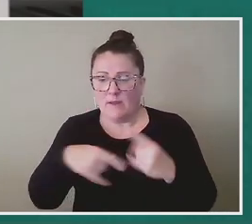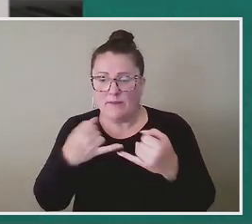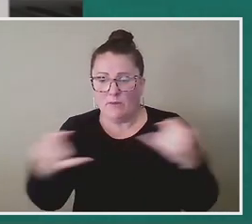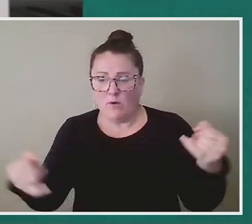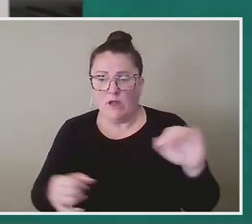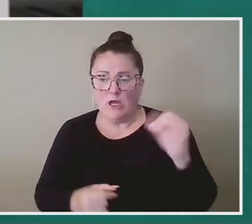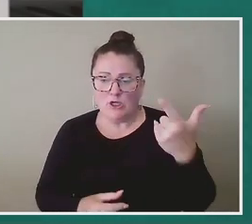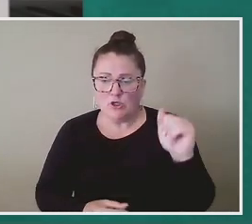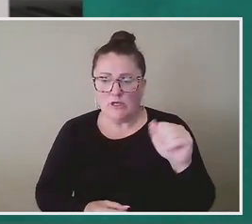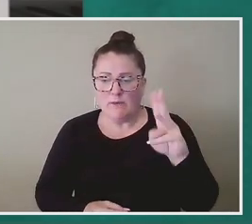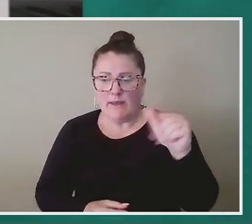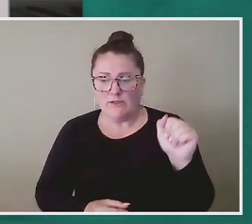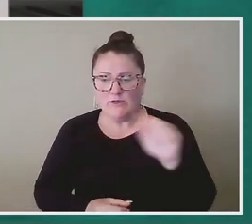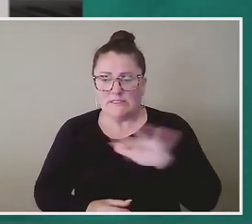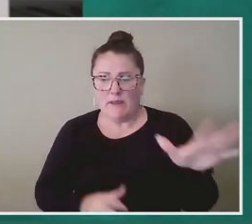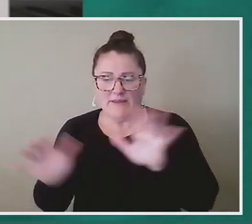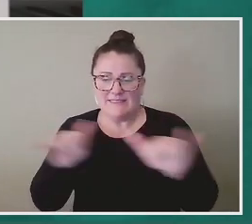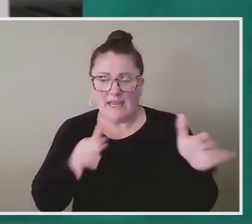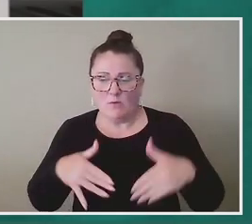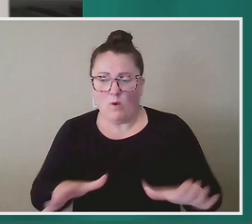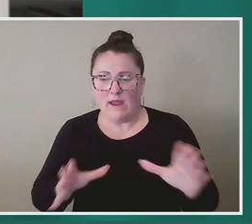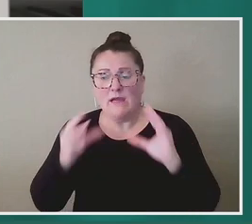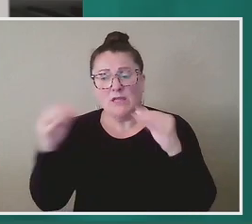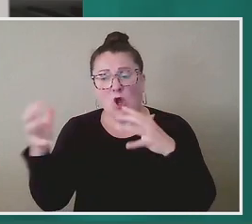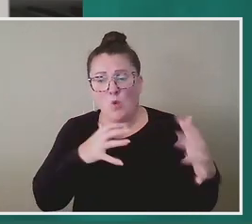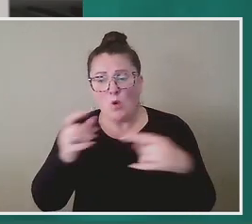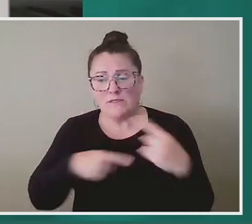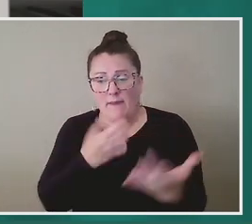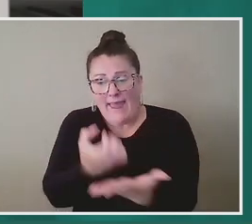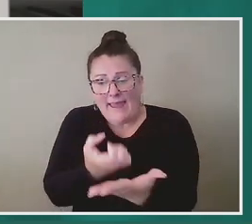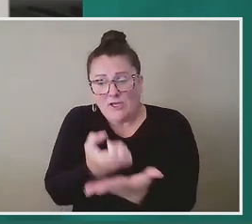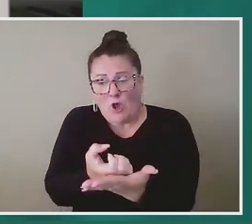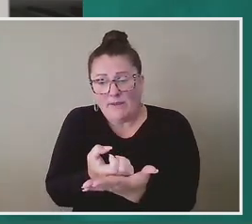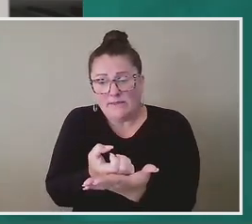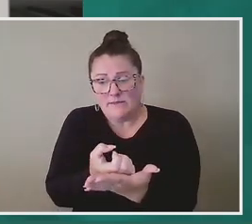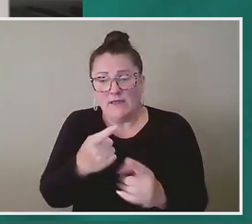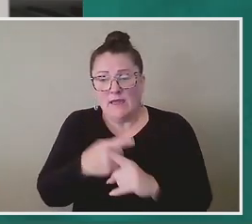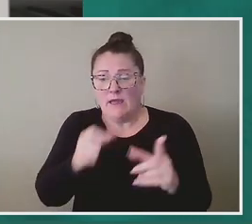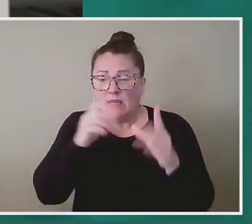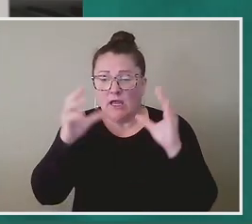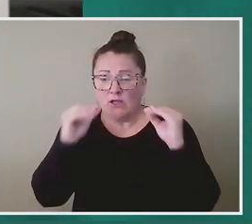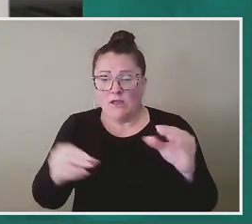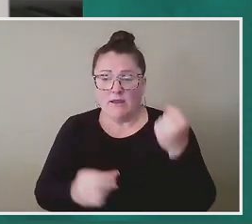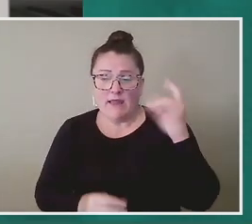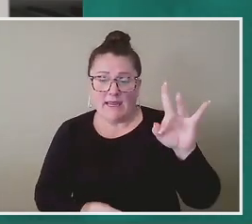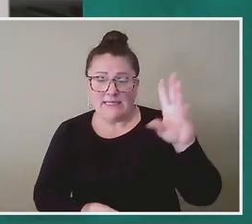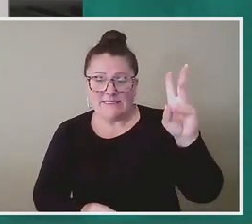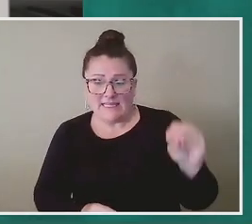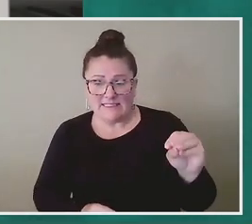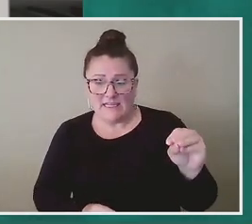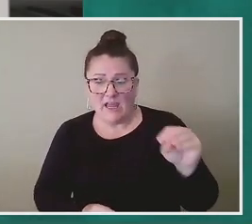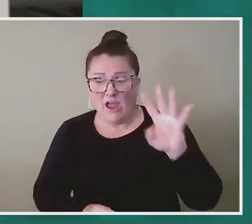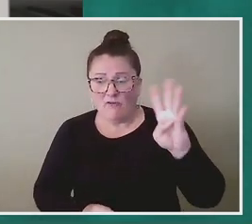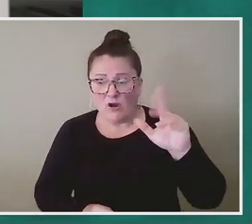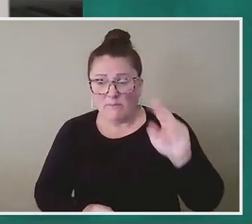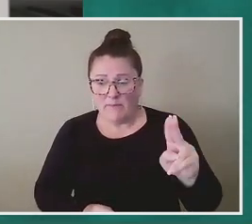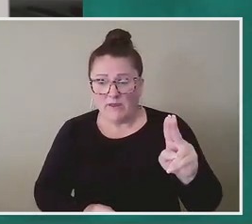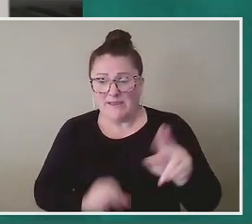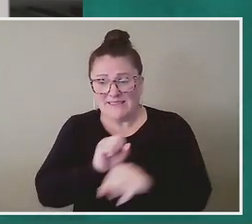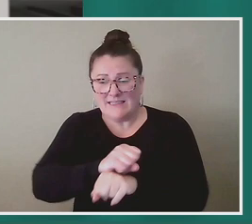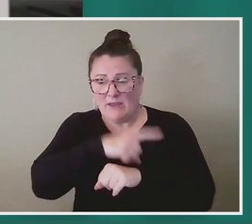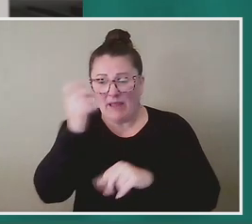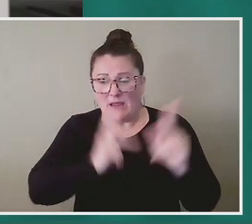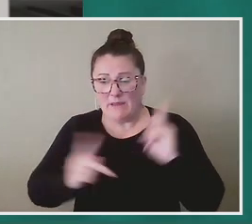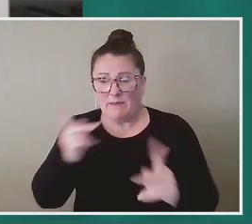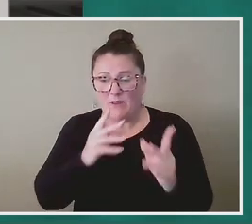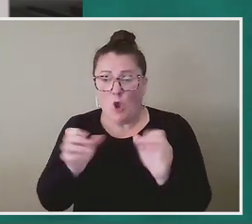exact same way. I was taught that the war was about economics, but I was never taught that in 1860, the four million enslaved black people were worth more